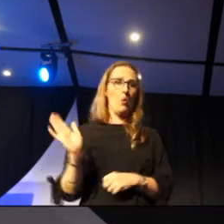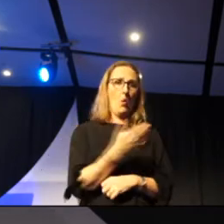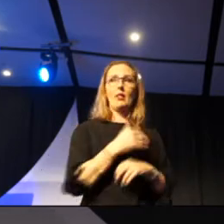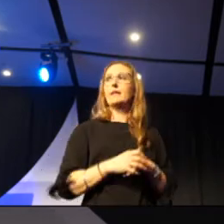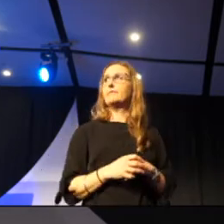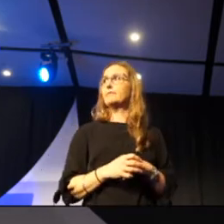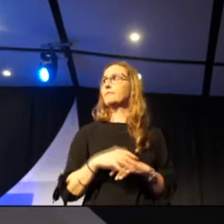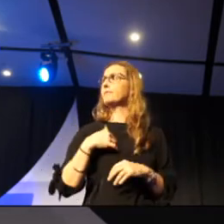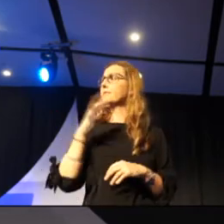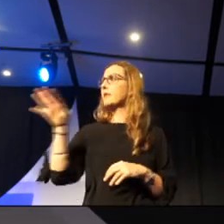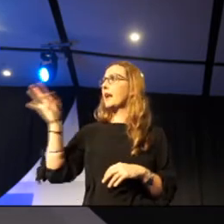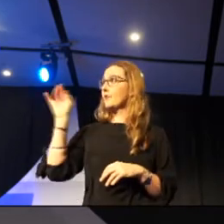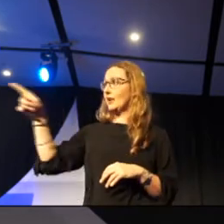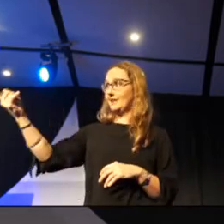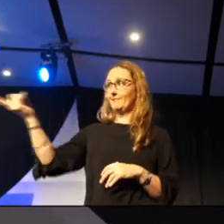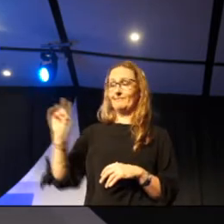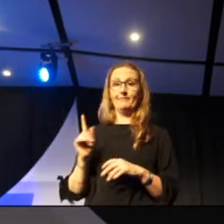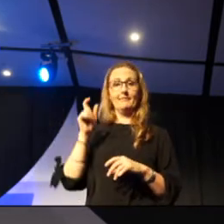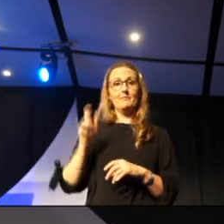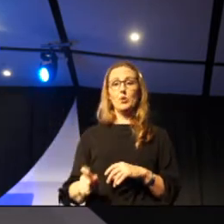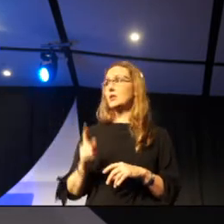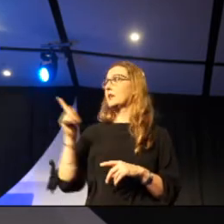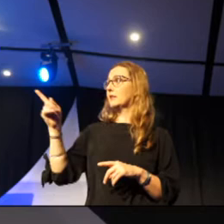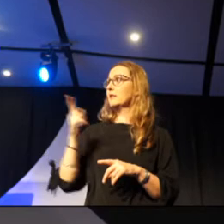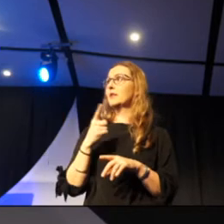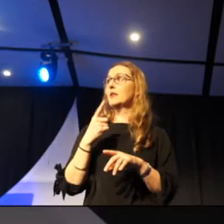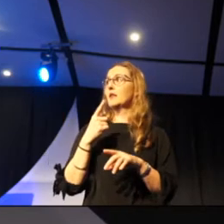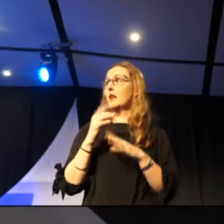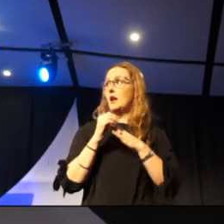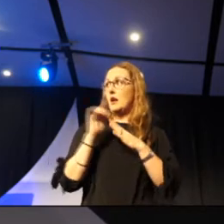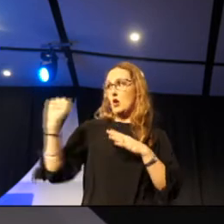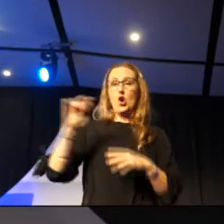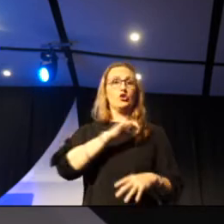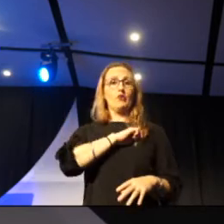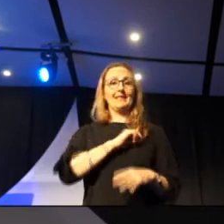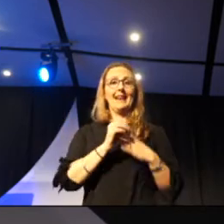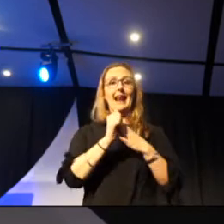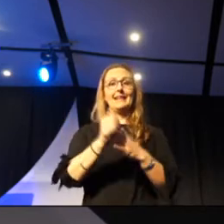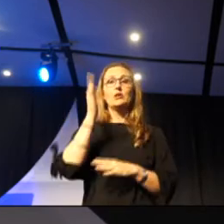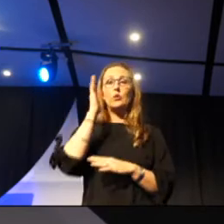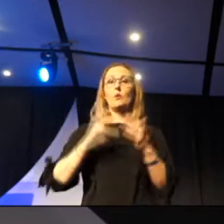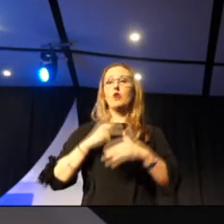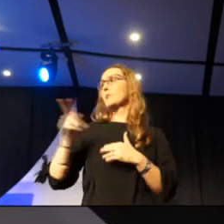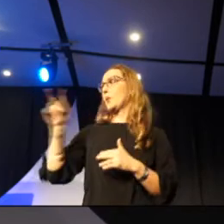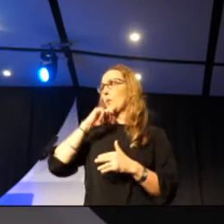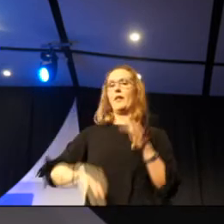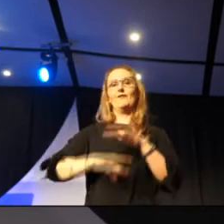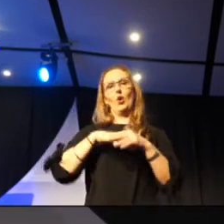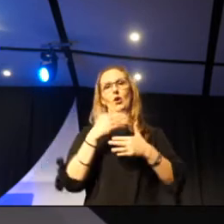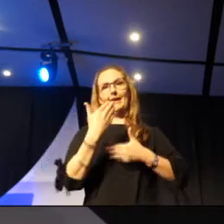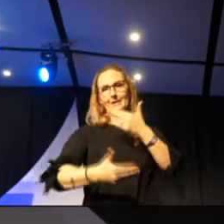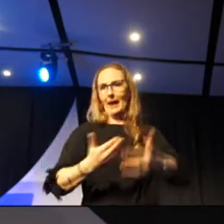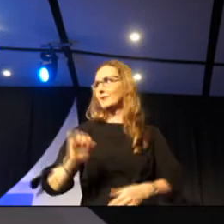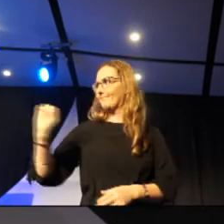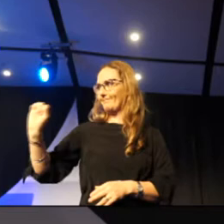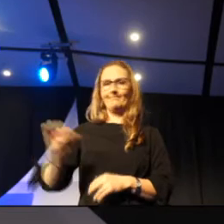to explain. Annika's with Blake Trust, who are leading the schools program, and she'll explain a bit more about that.